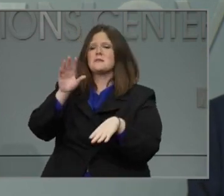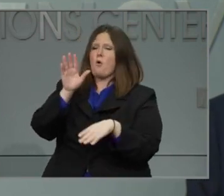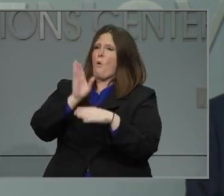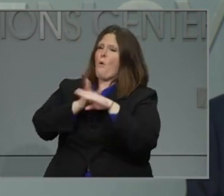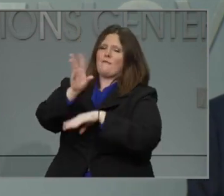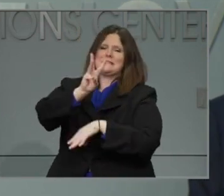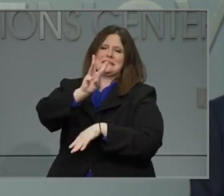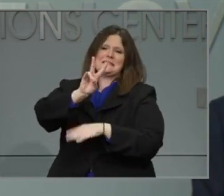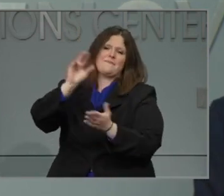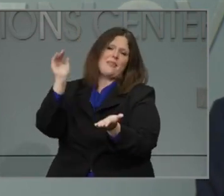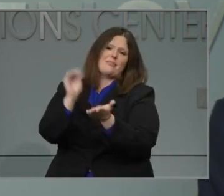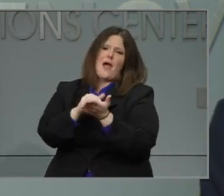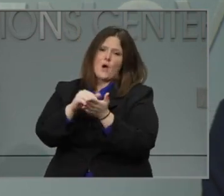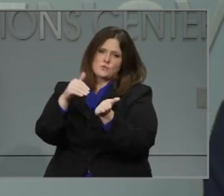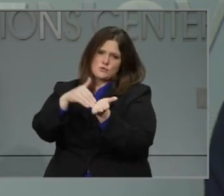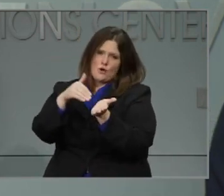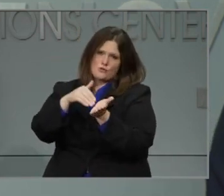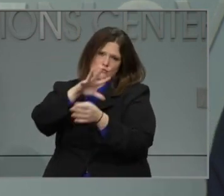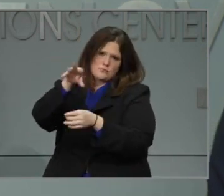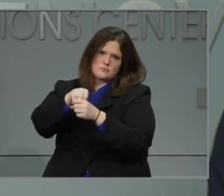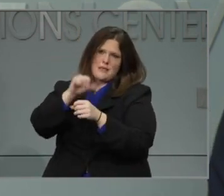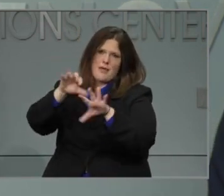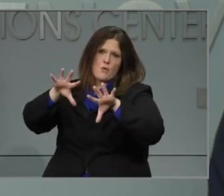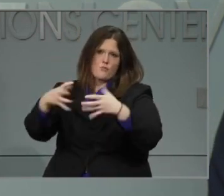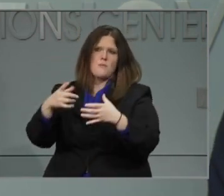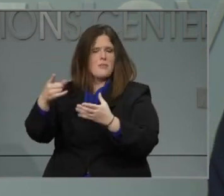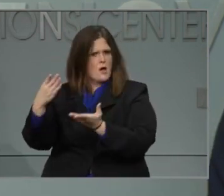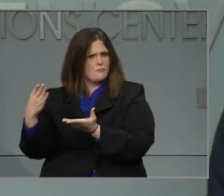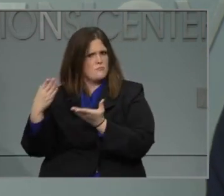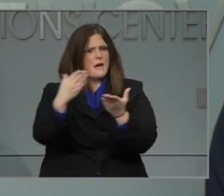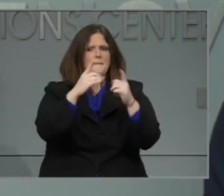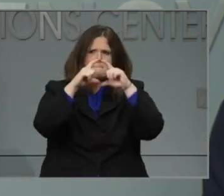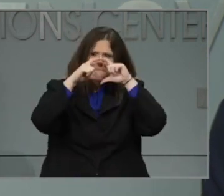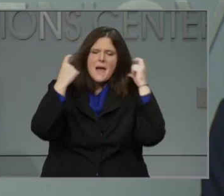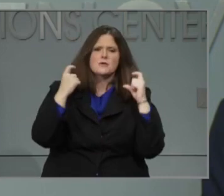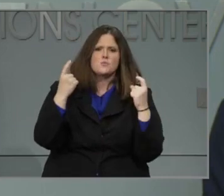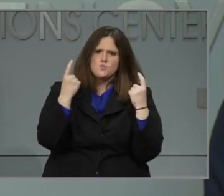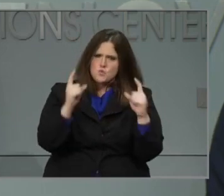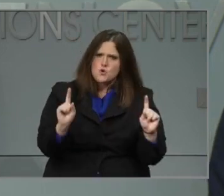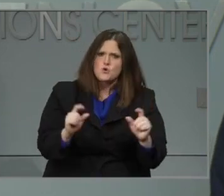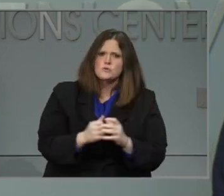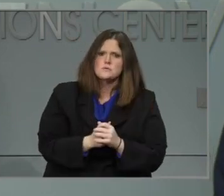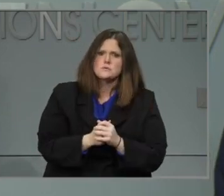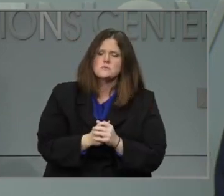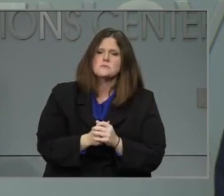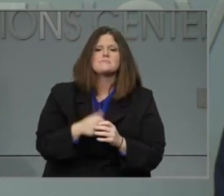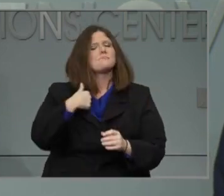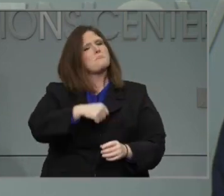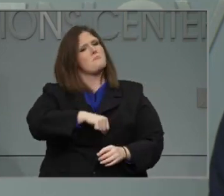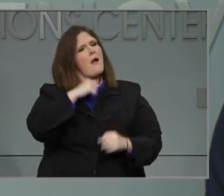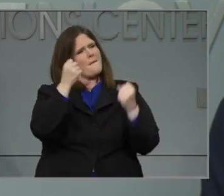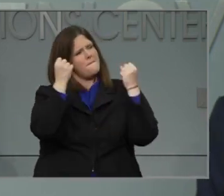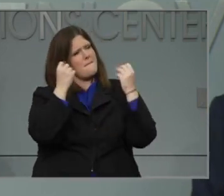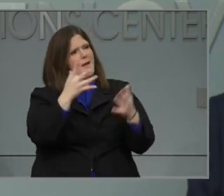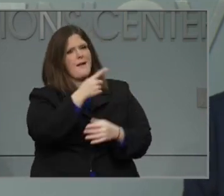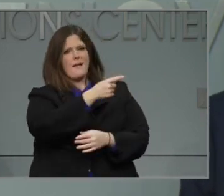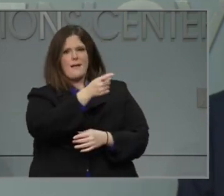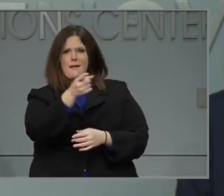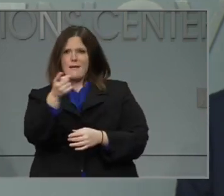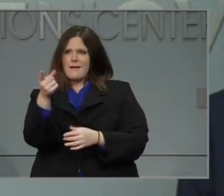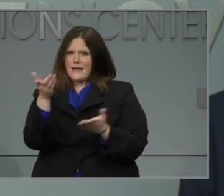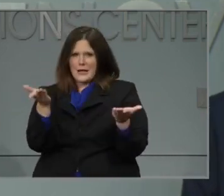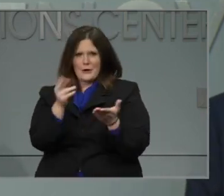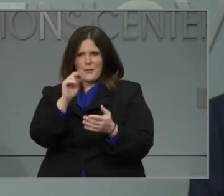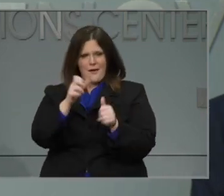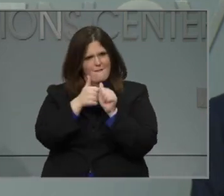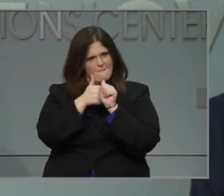And I'm proud that so many North Carolinians are following this medical guidance. While we can reduce risk, we